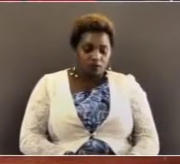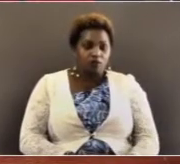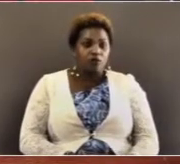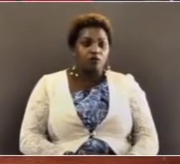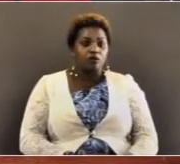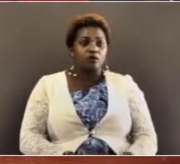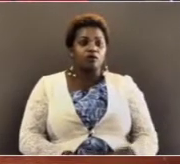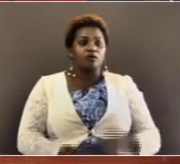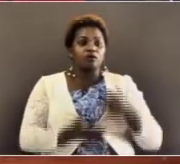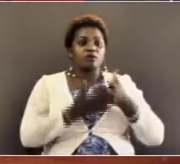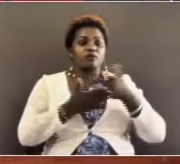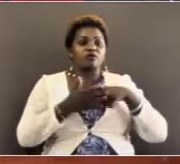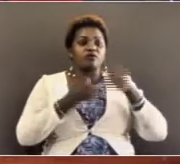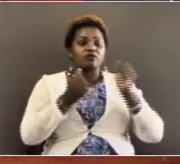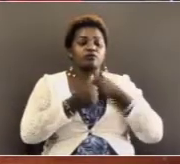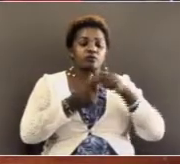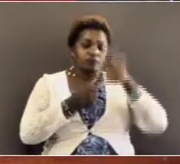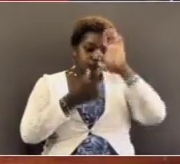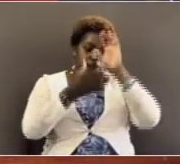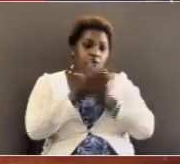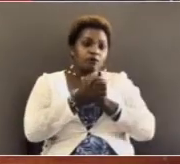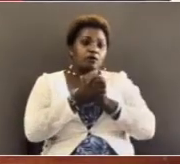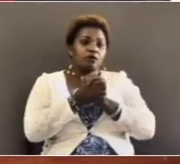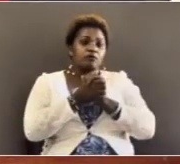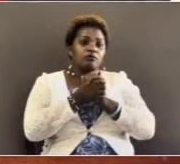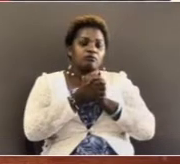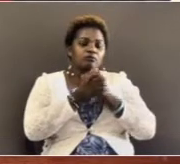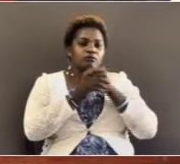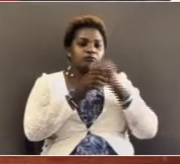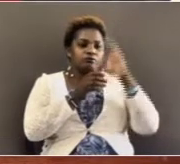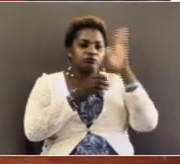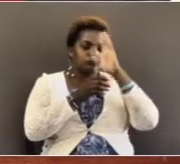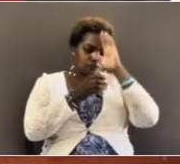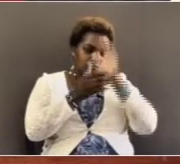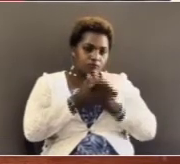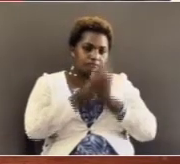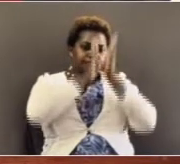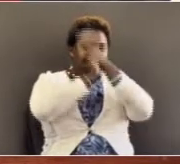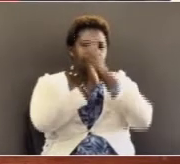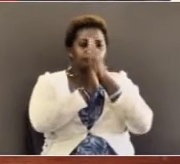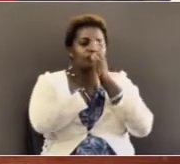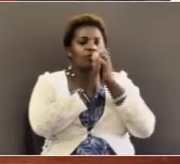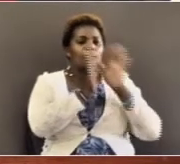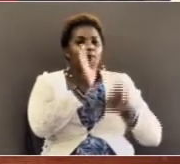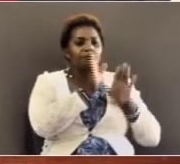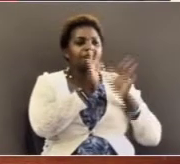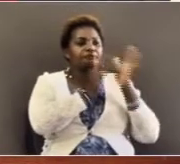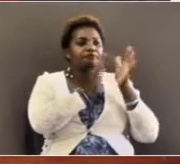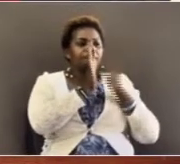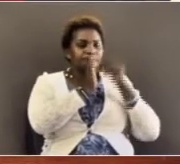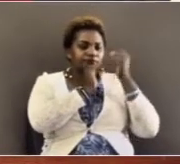some of us did not believe Peter and John did not believe the story of women that Jesus